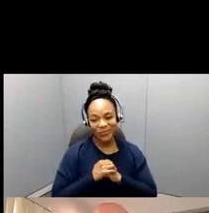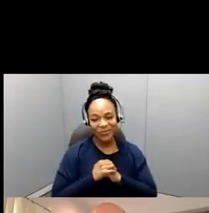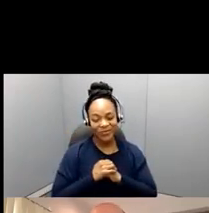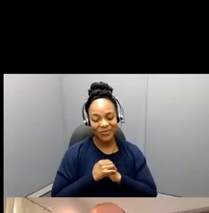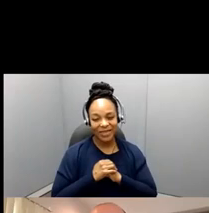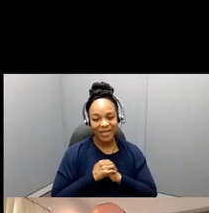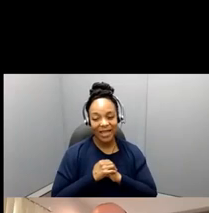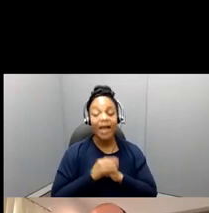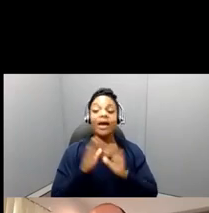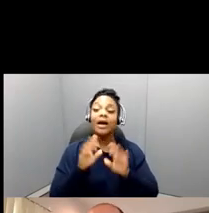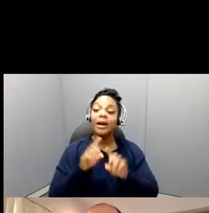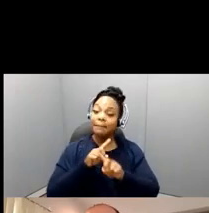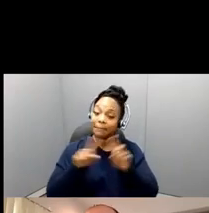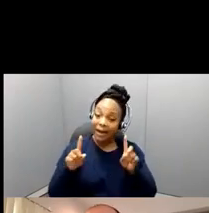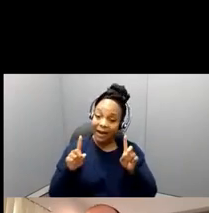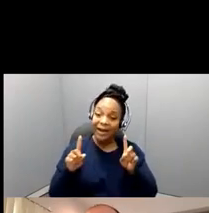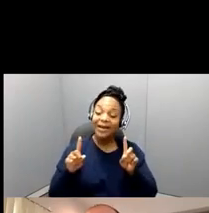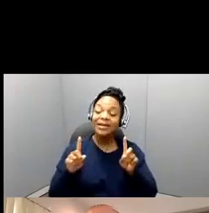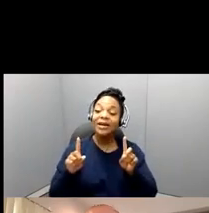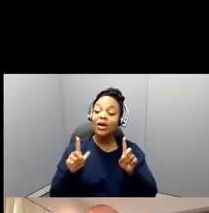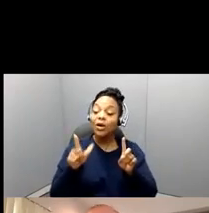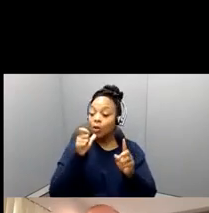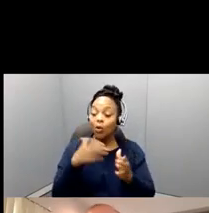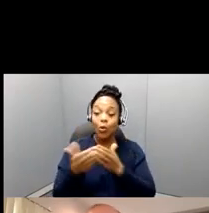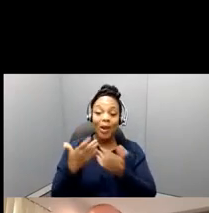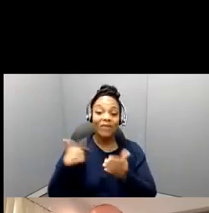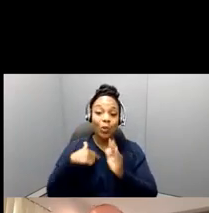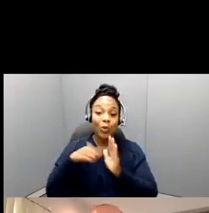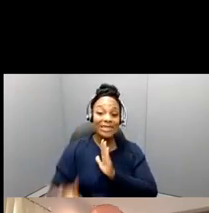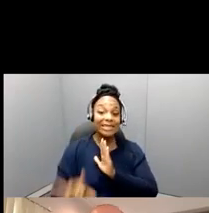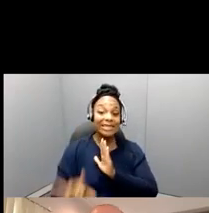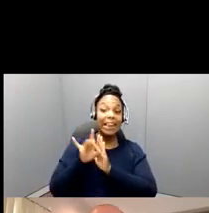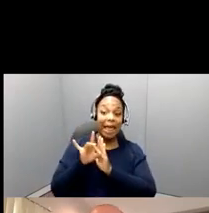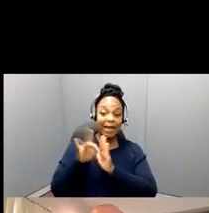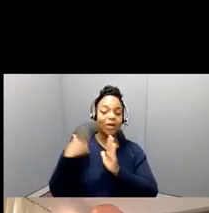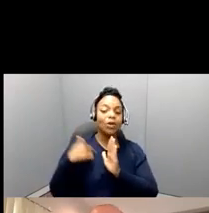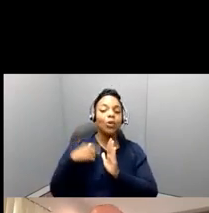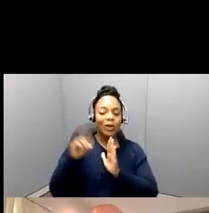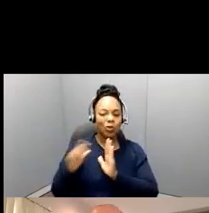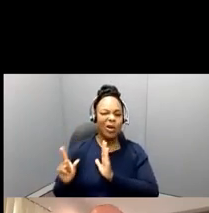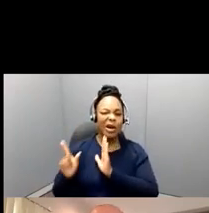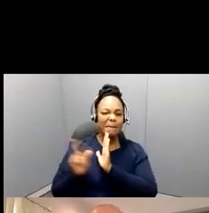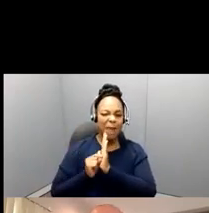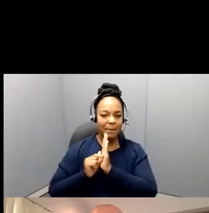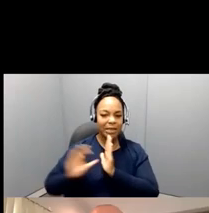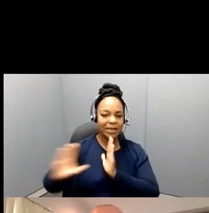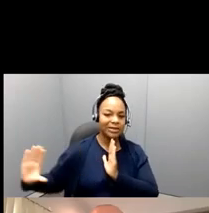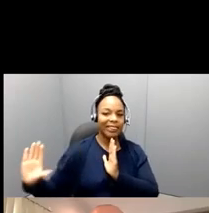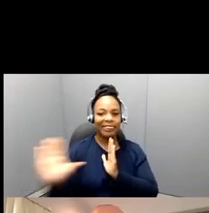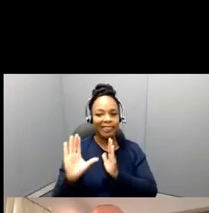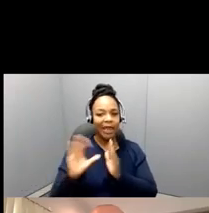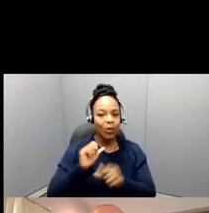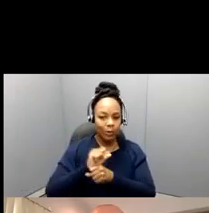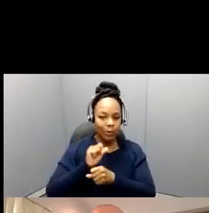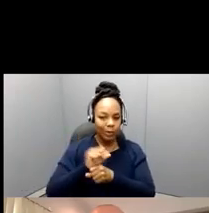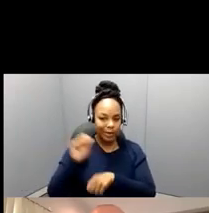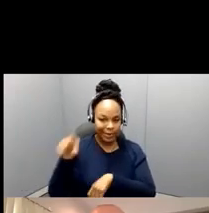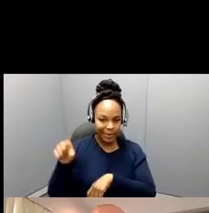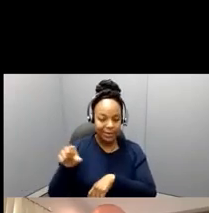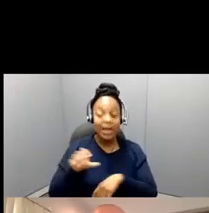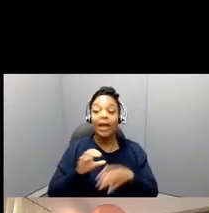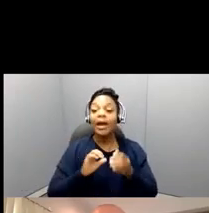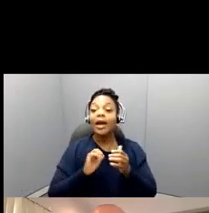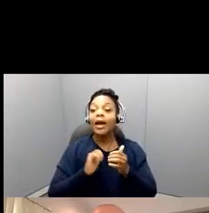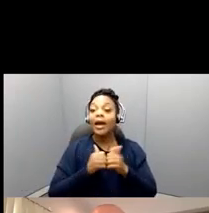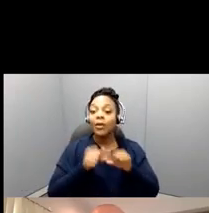we do publish who we've, who we've funded and over the years, um, to really making yourself most competitive is that, that your study,